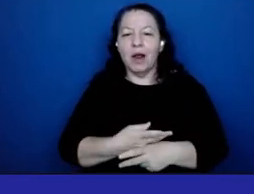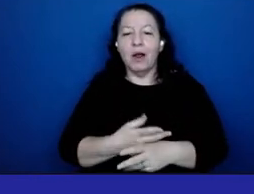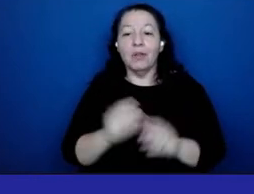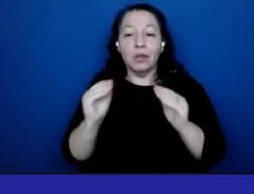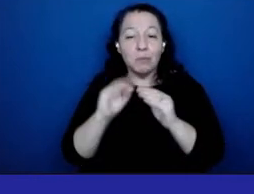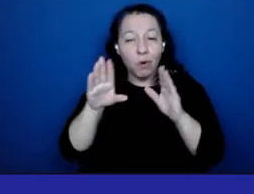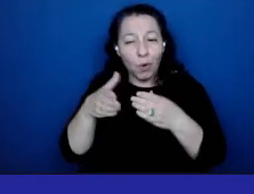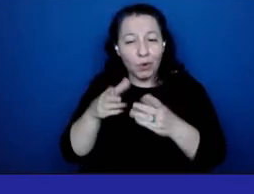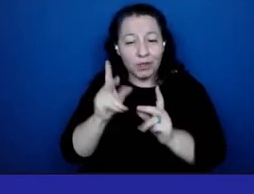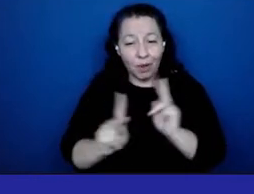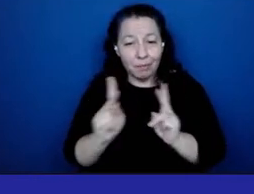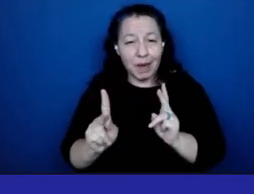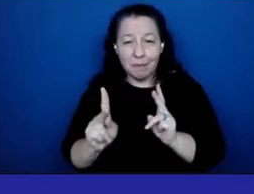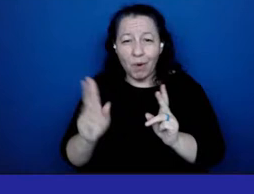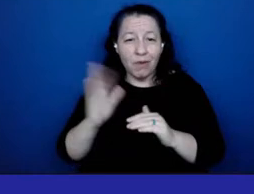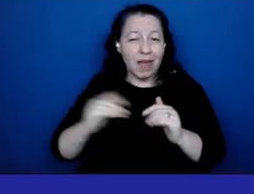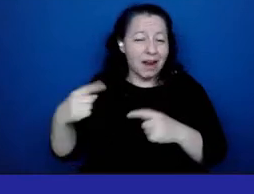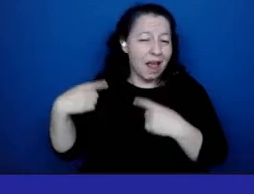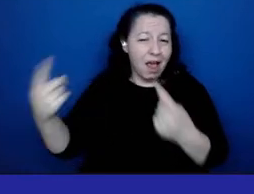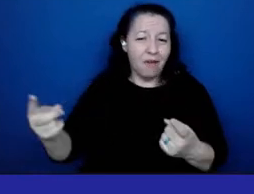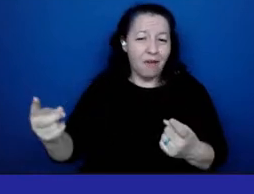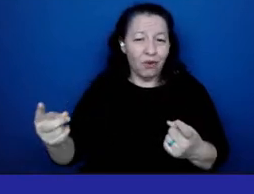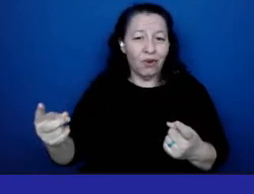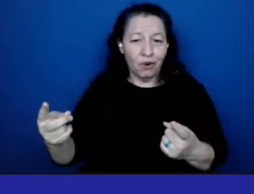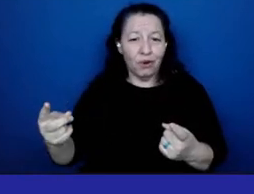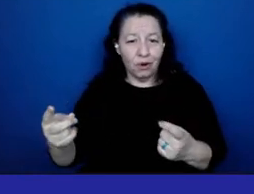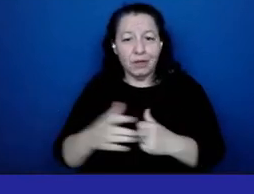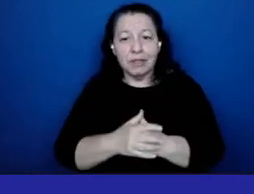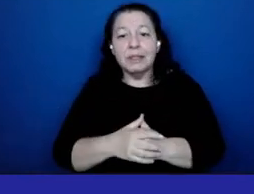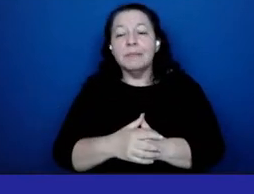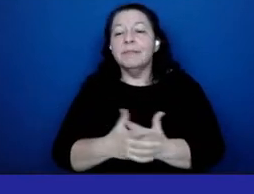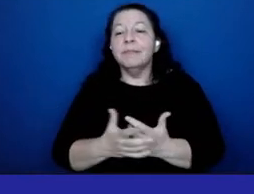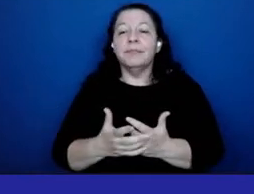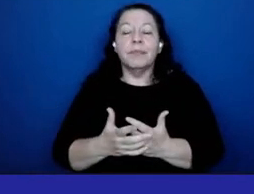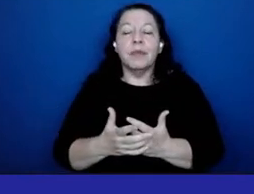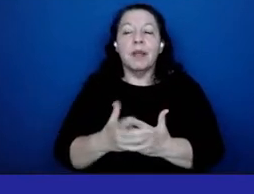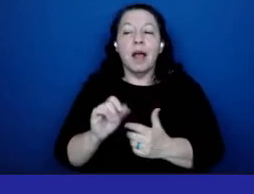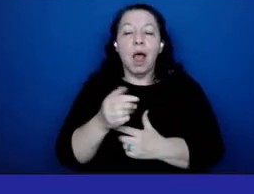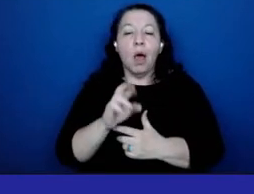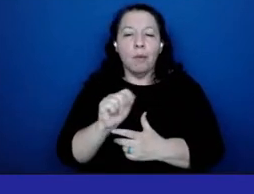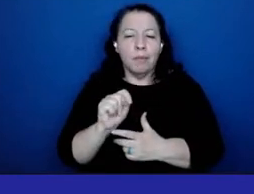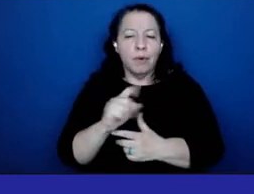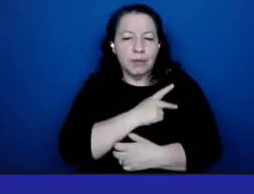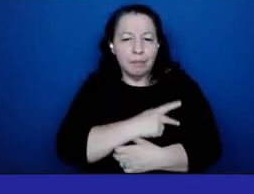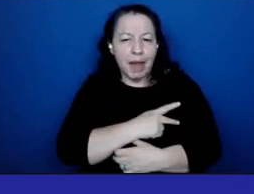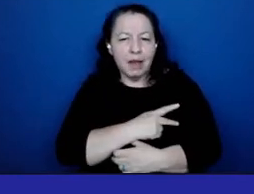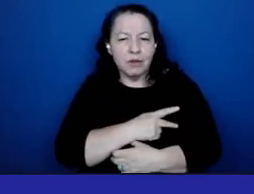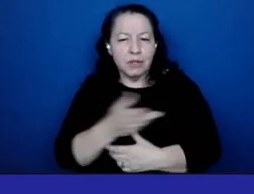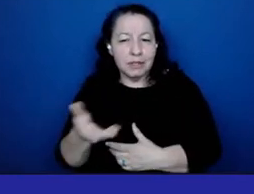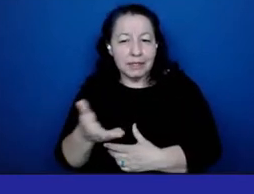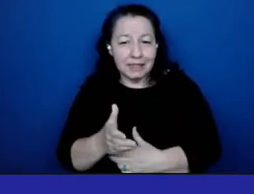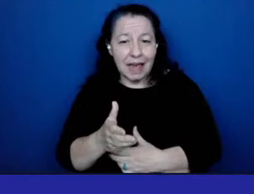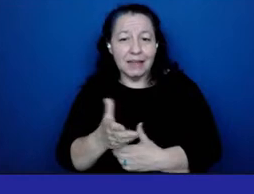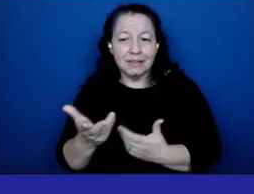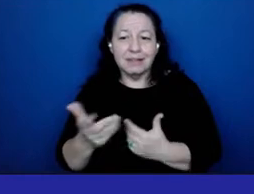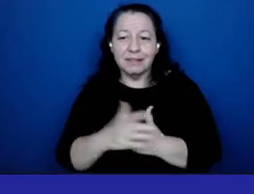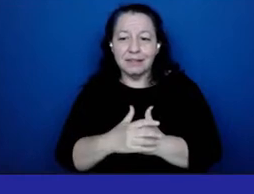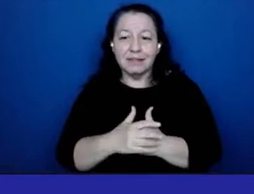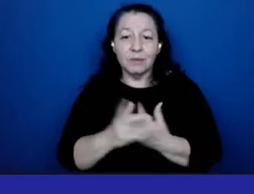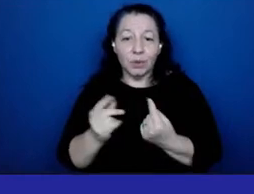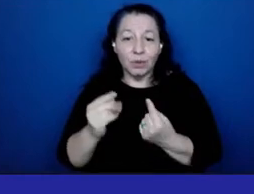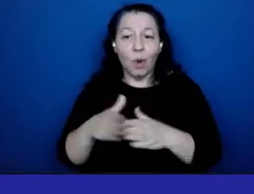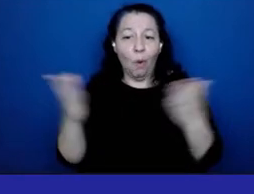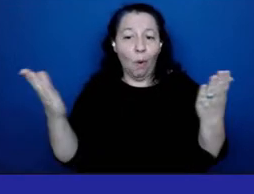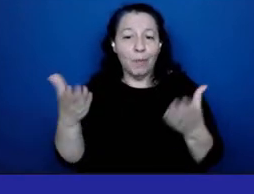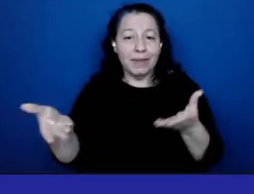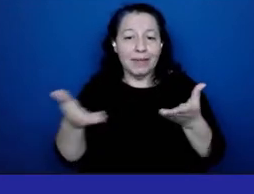for patients their loved ones and staff members elmhurst patients and care service team opened the guest service center less than